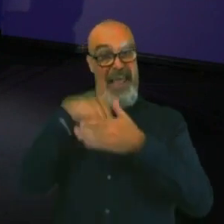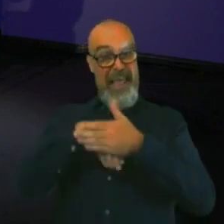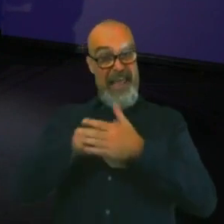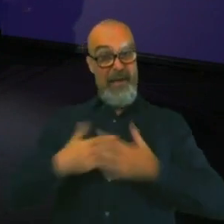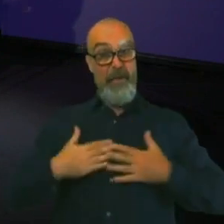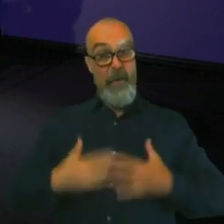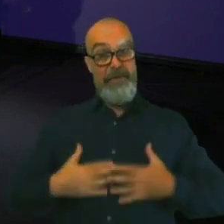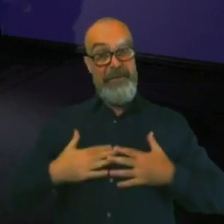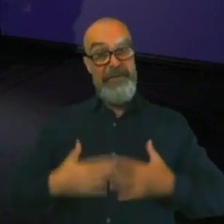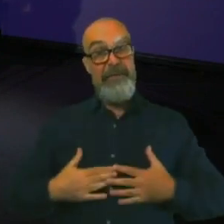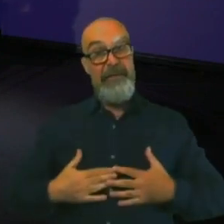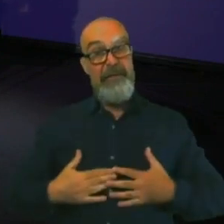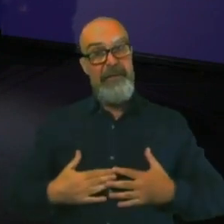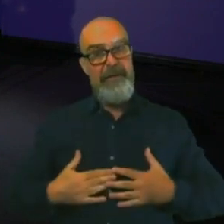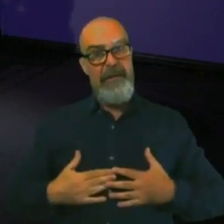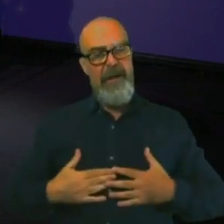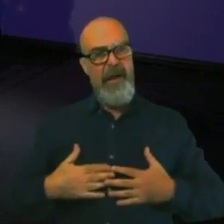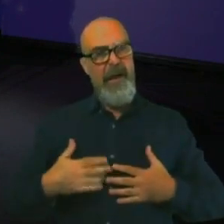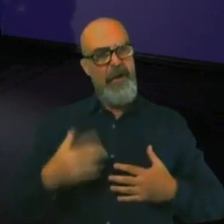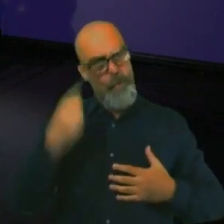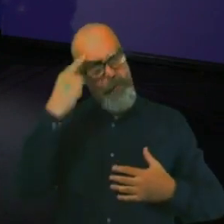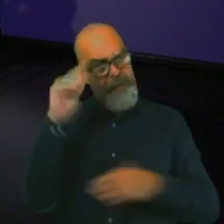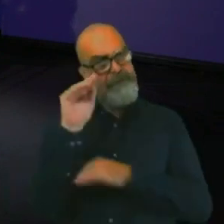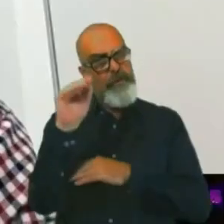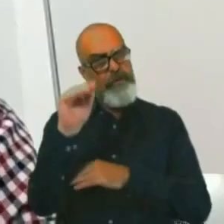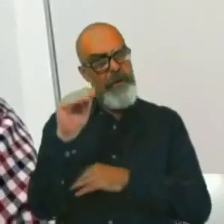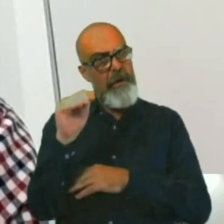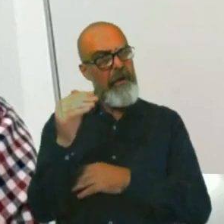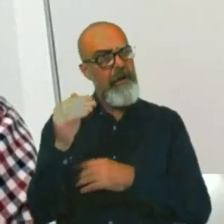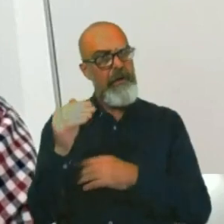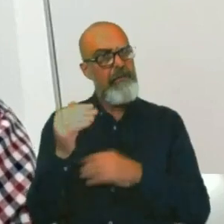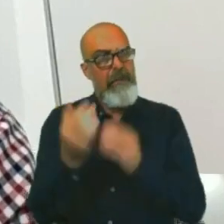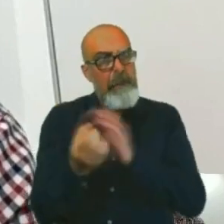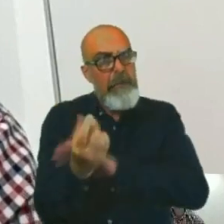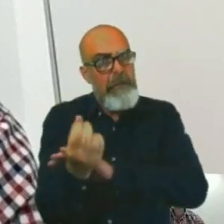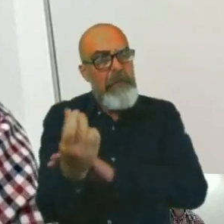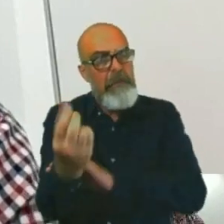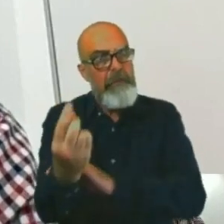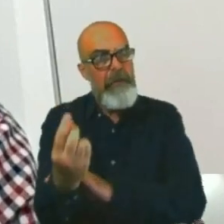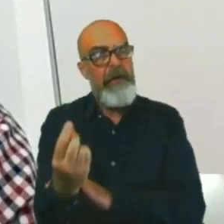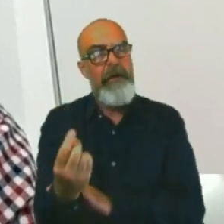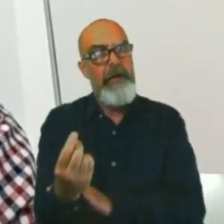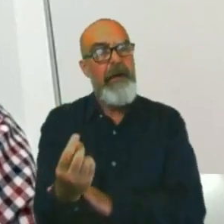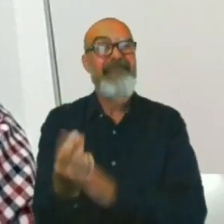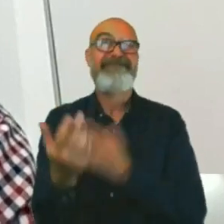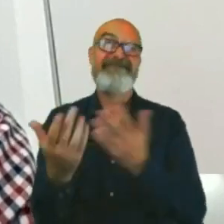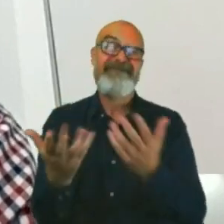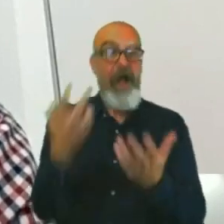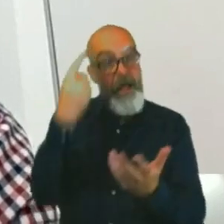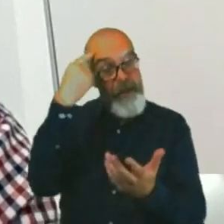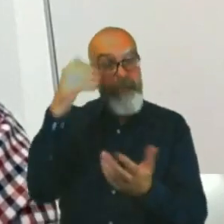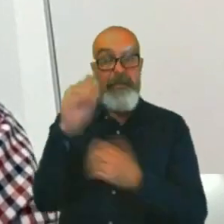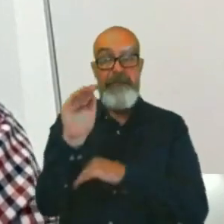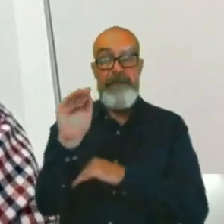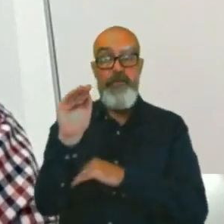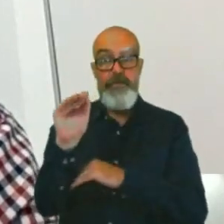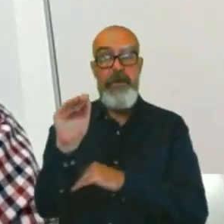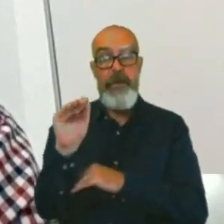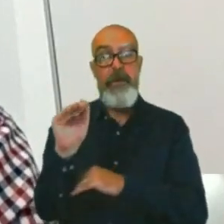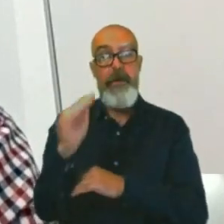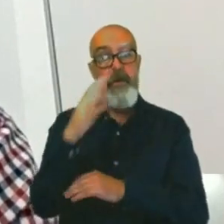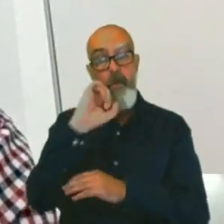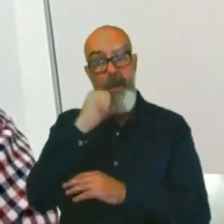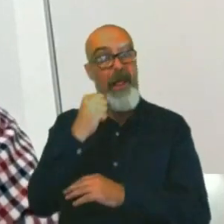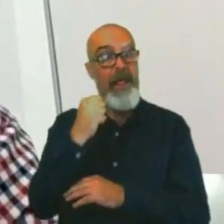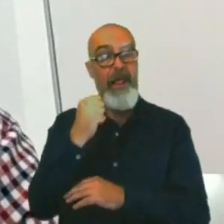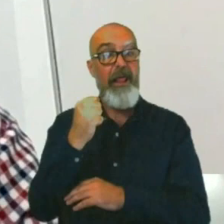Is that going to be more normal in the future? I think looking forward, it will be more normal for people